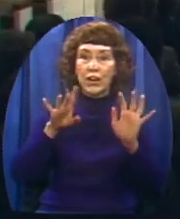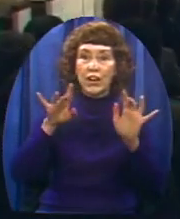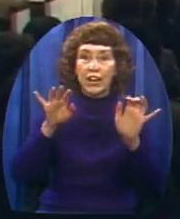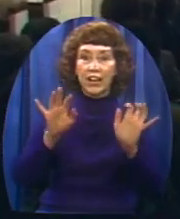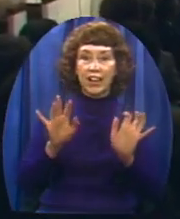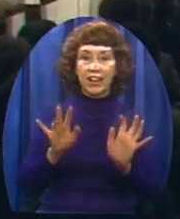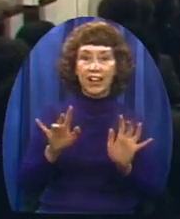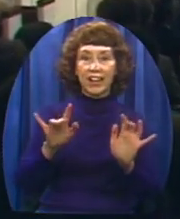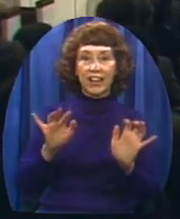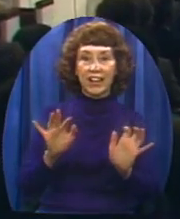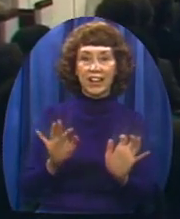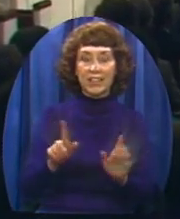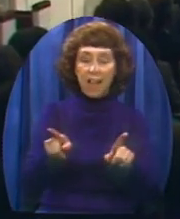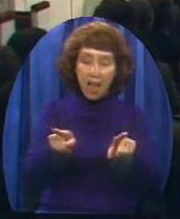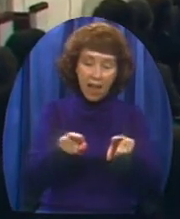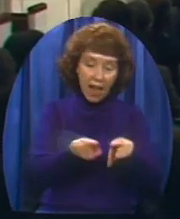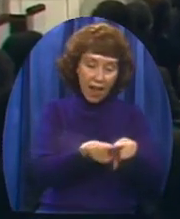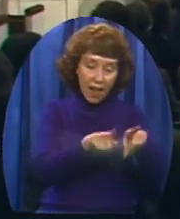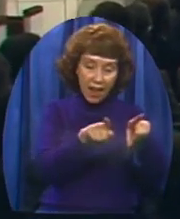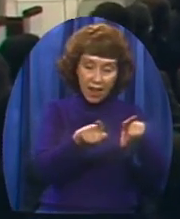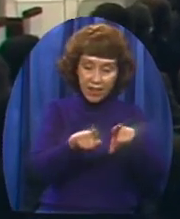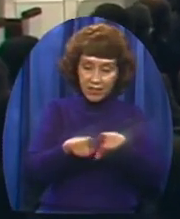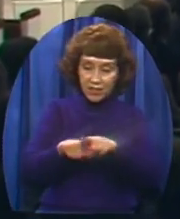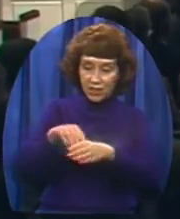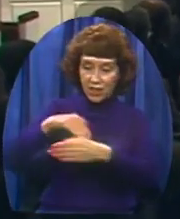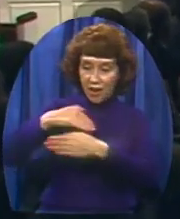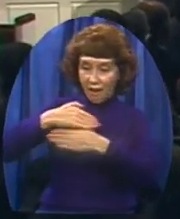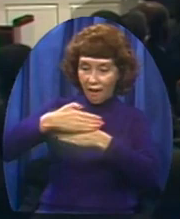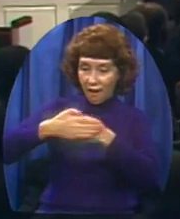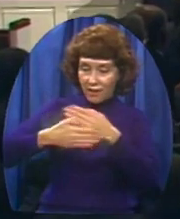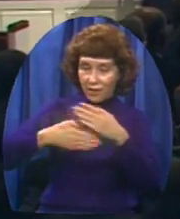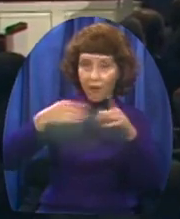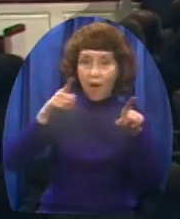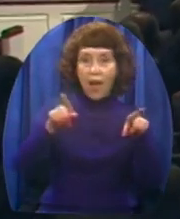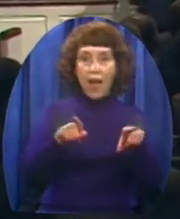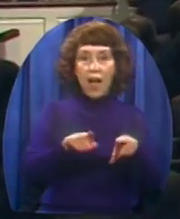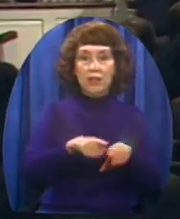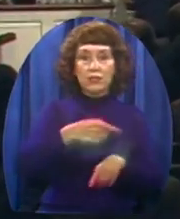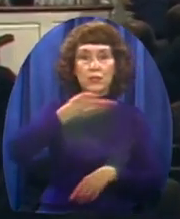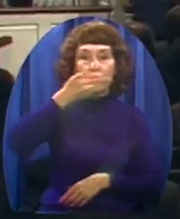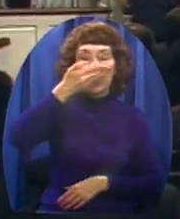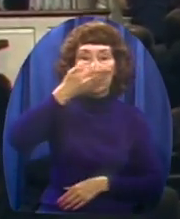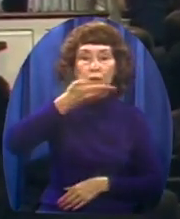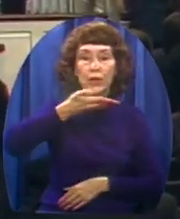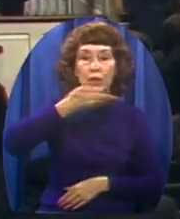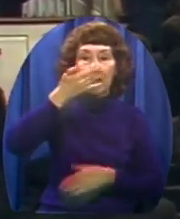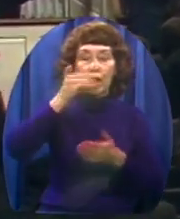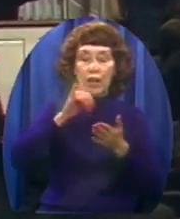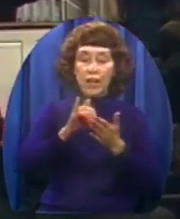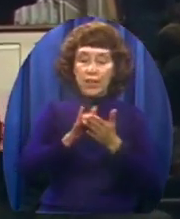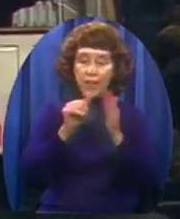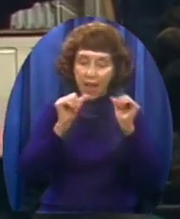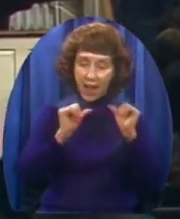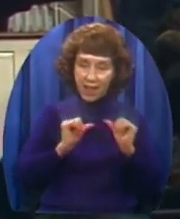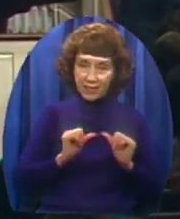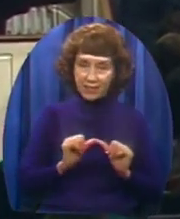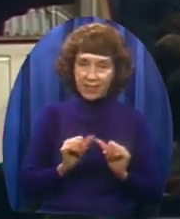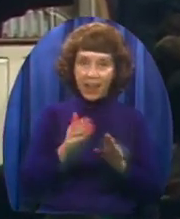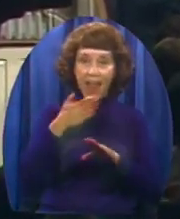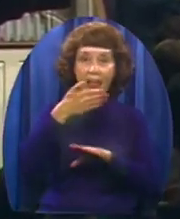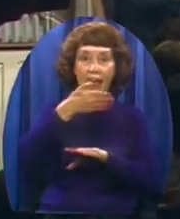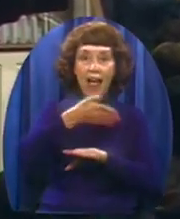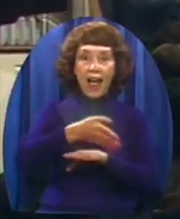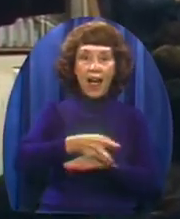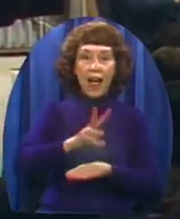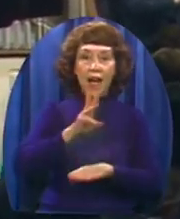gentle as the fragrance that lingers after